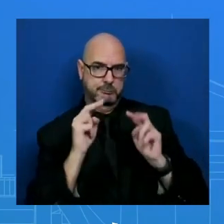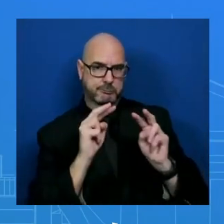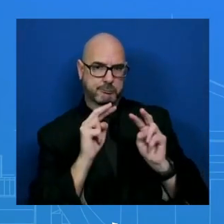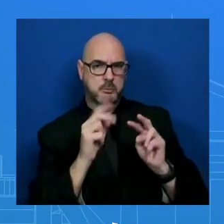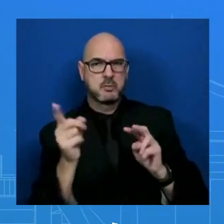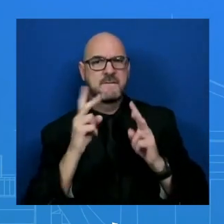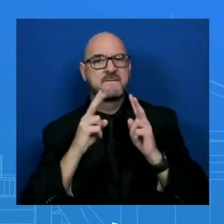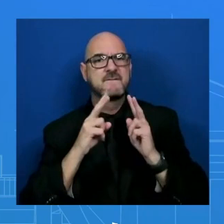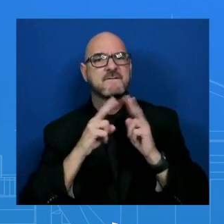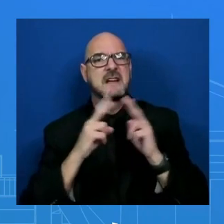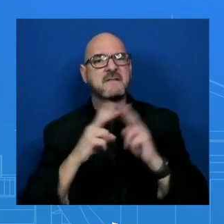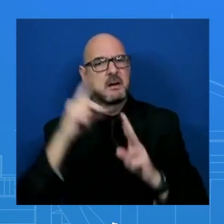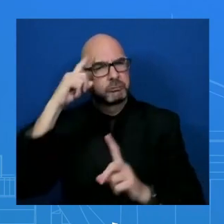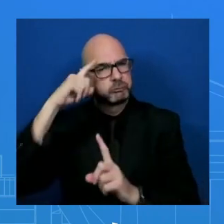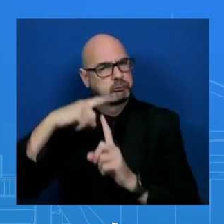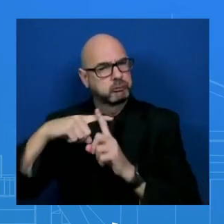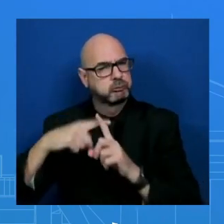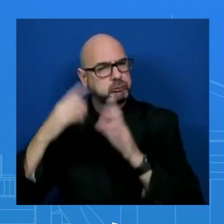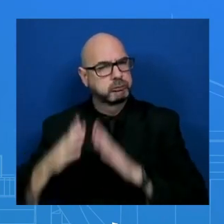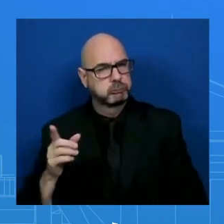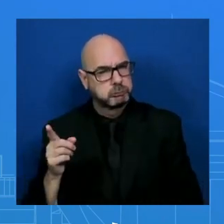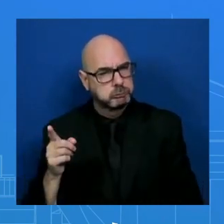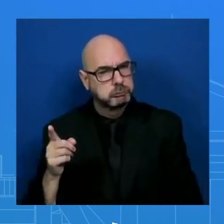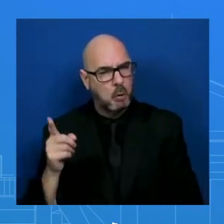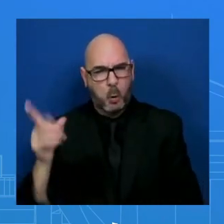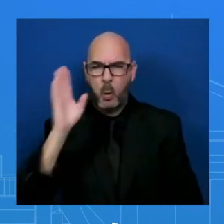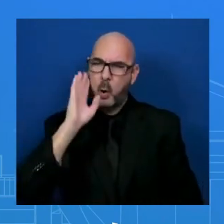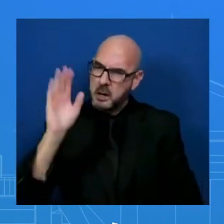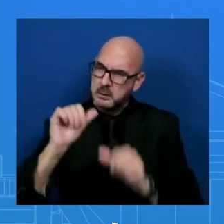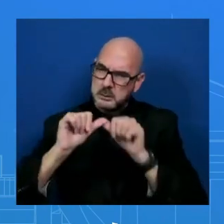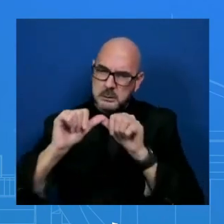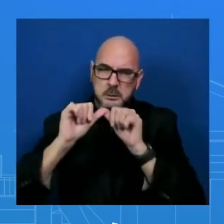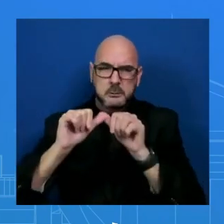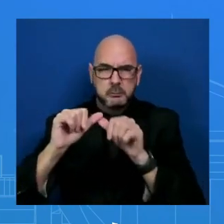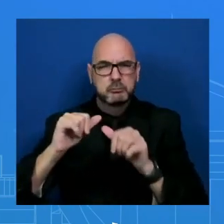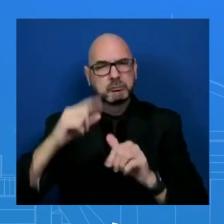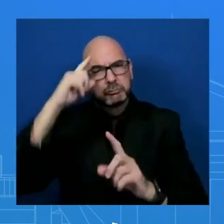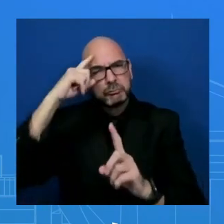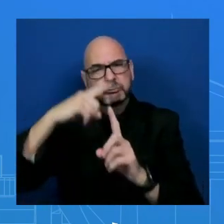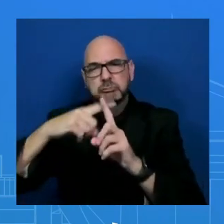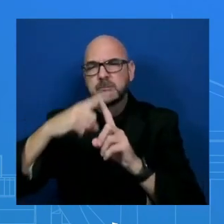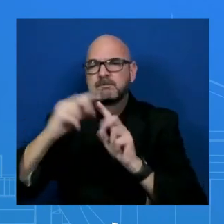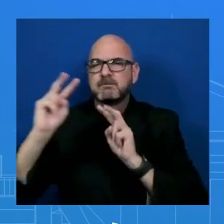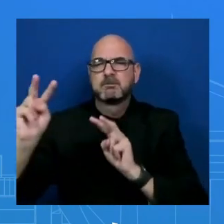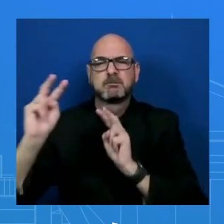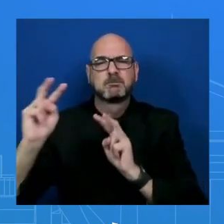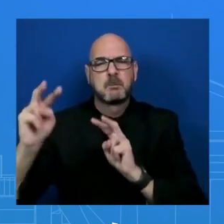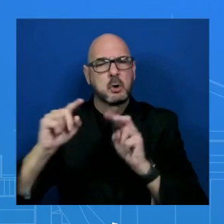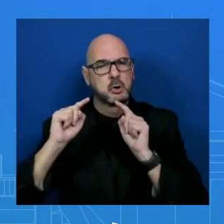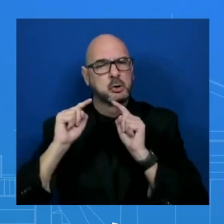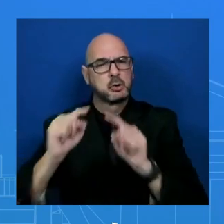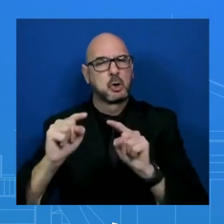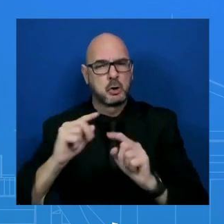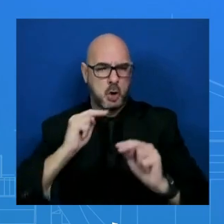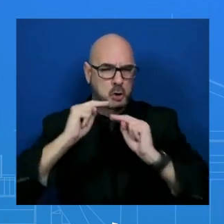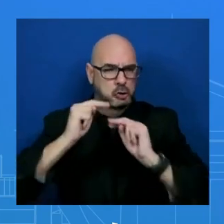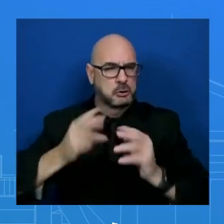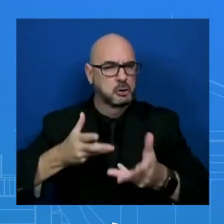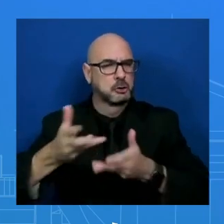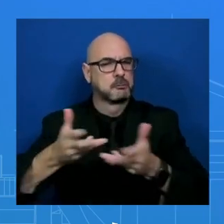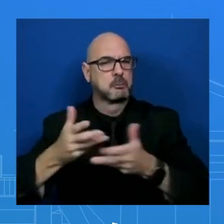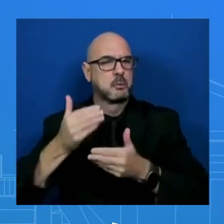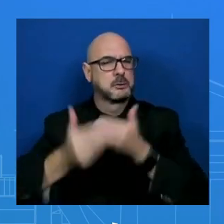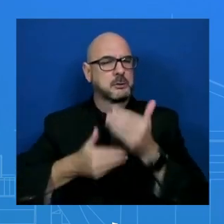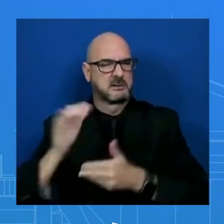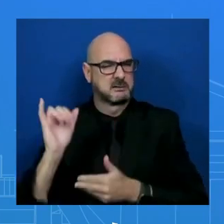And he's going to continue to remain optimistic as these negotiations continue and that it will result in a win-win. And